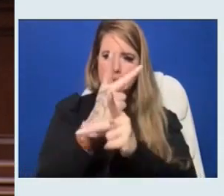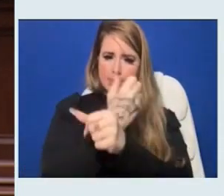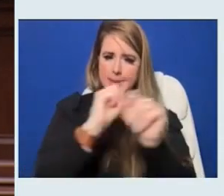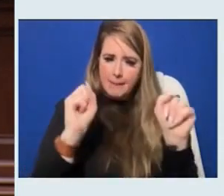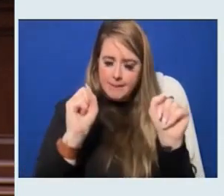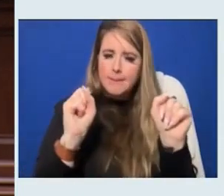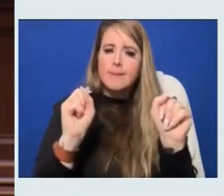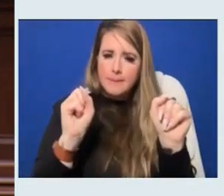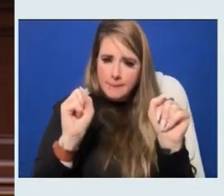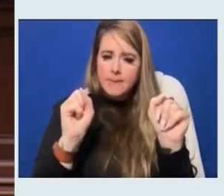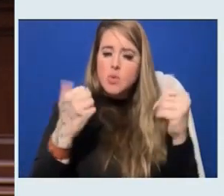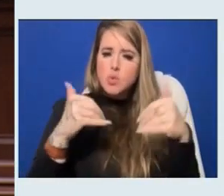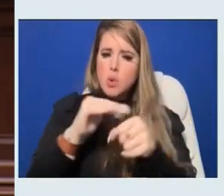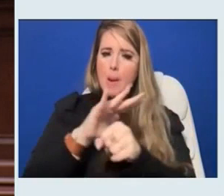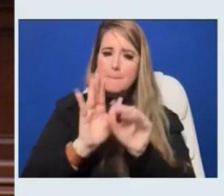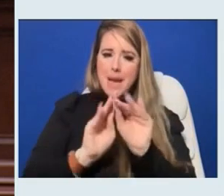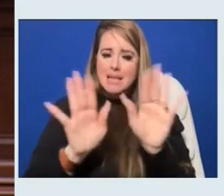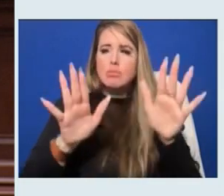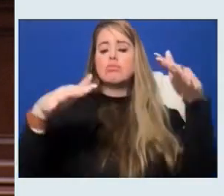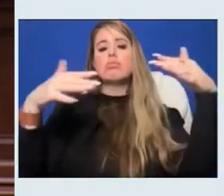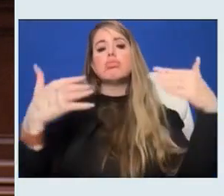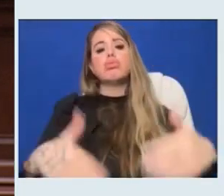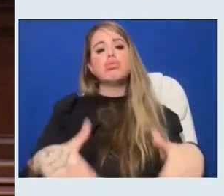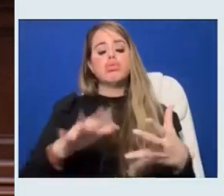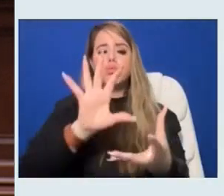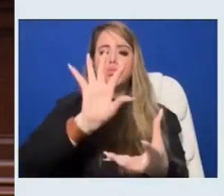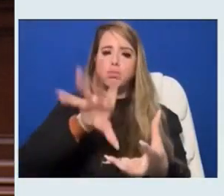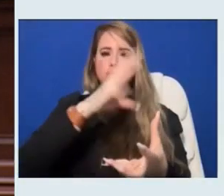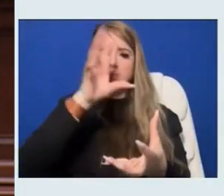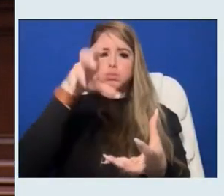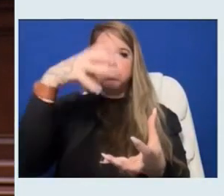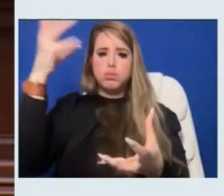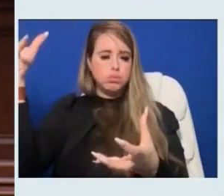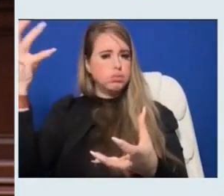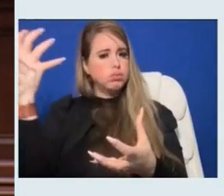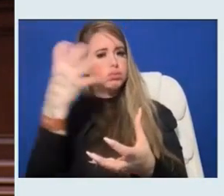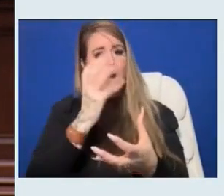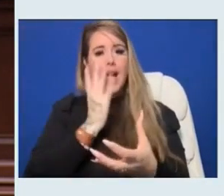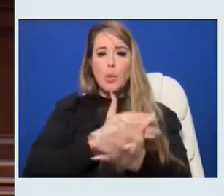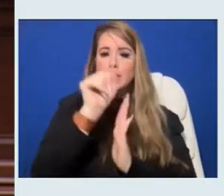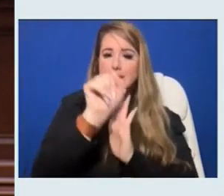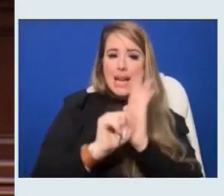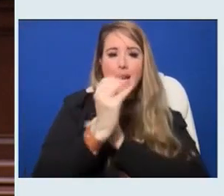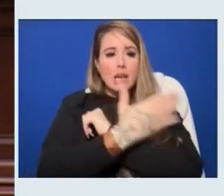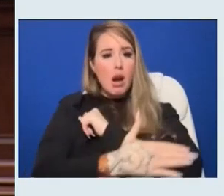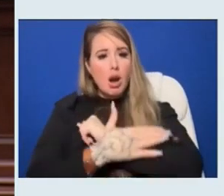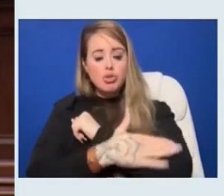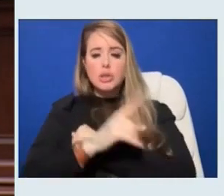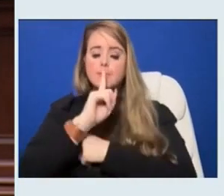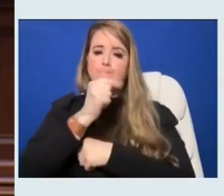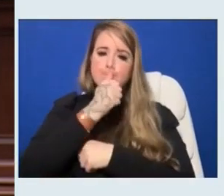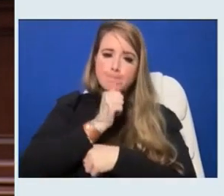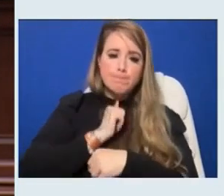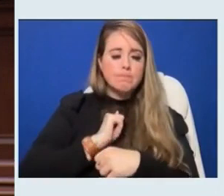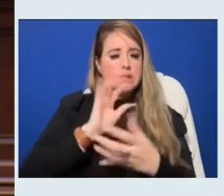Oh, the pandemic caused so much havoc in our state, in our country, in society